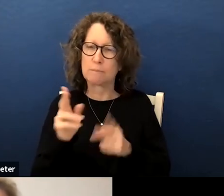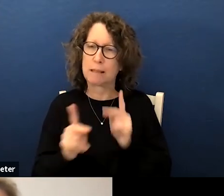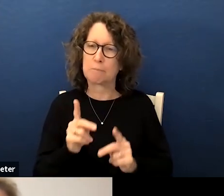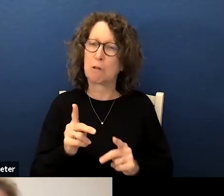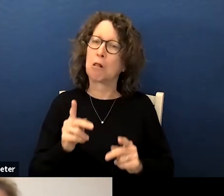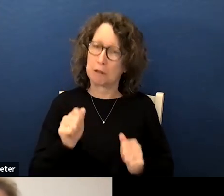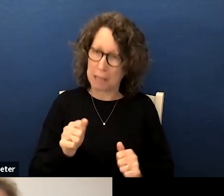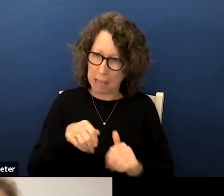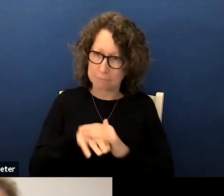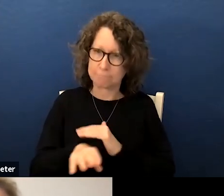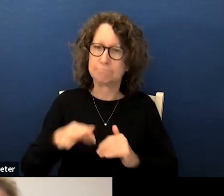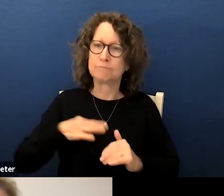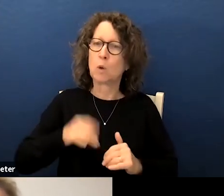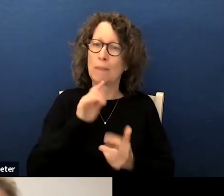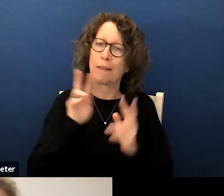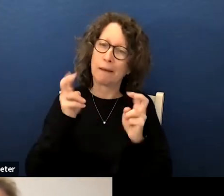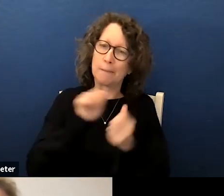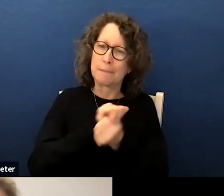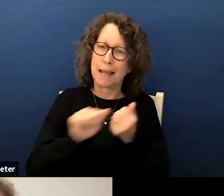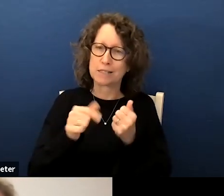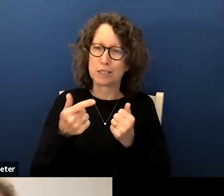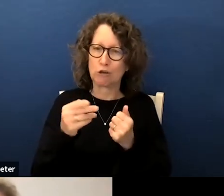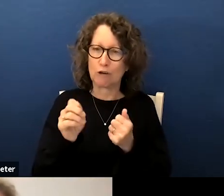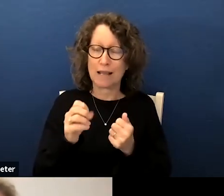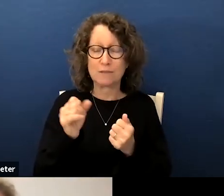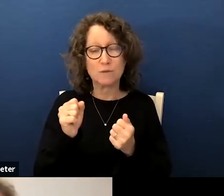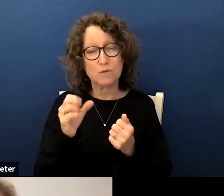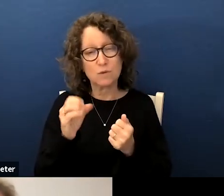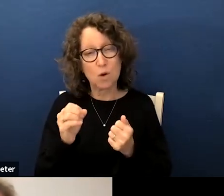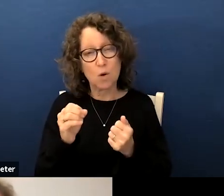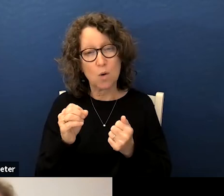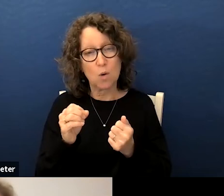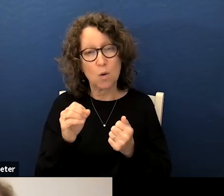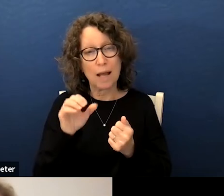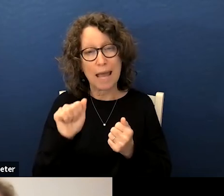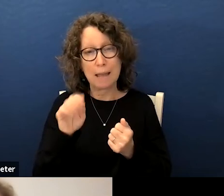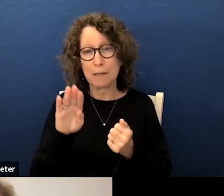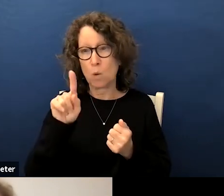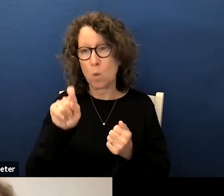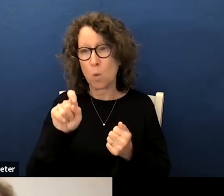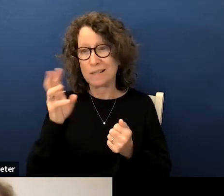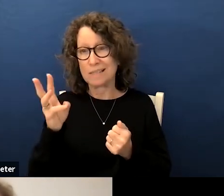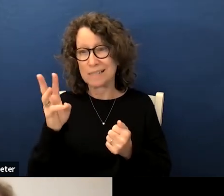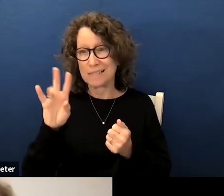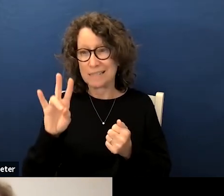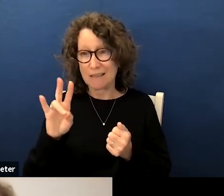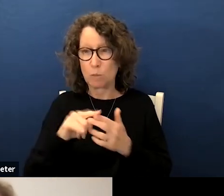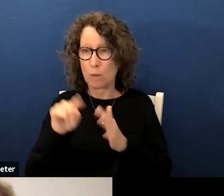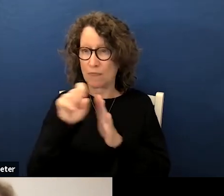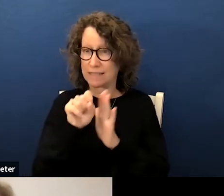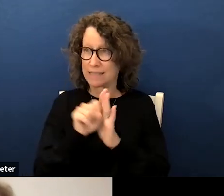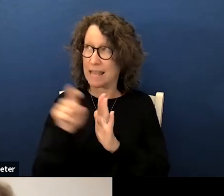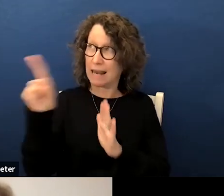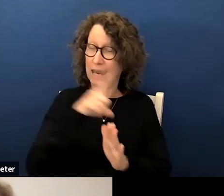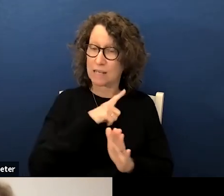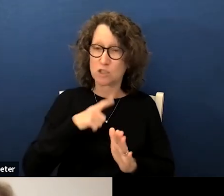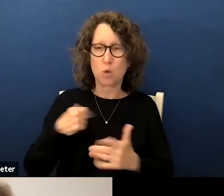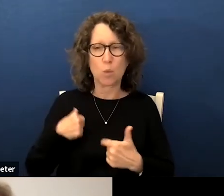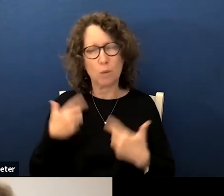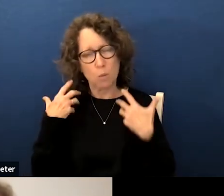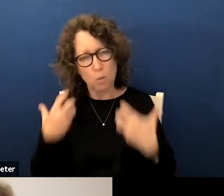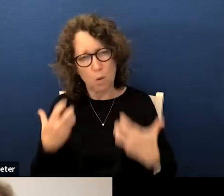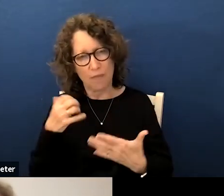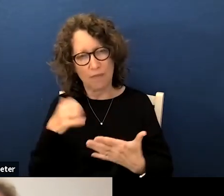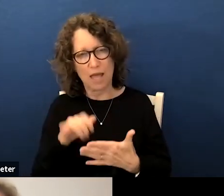admissions if with a passing grade so enter ab167 where the state legislature said well we want